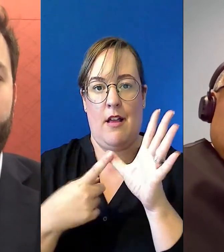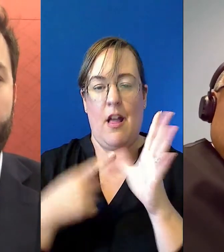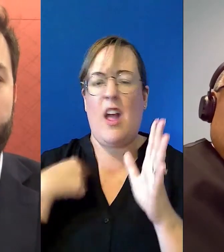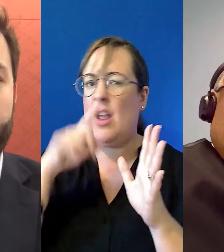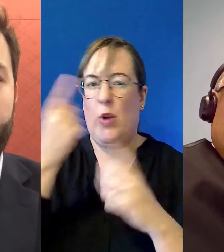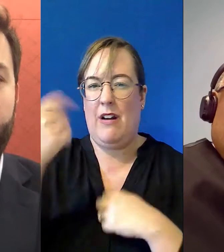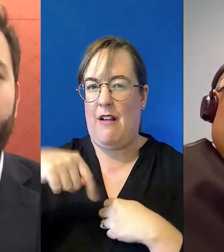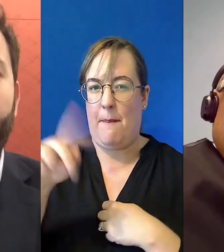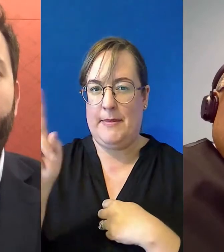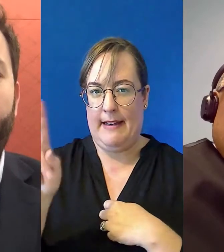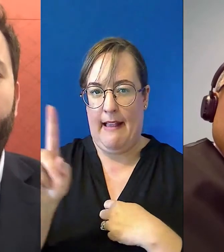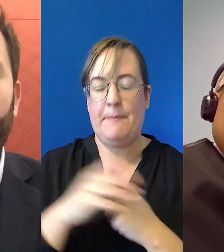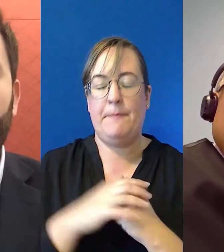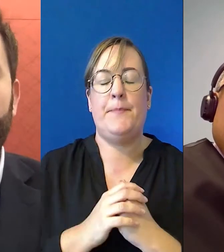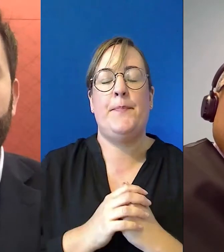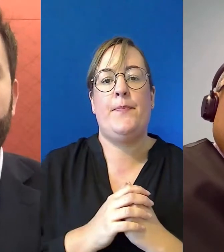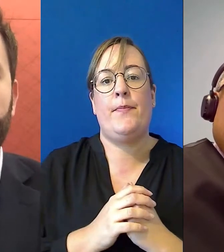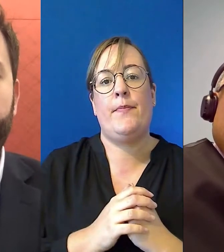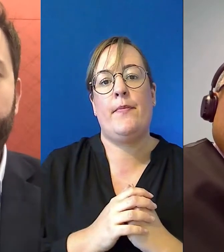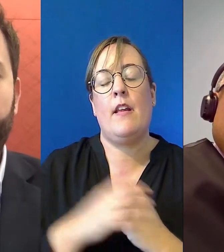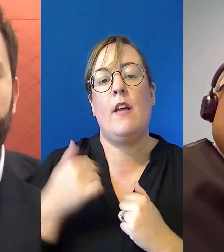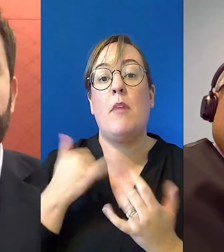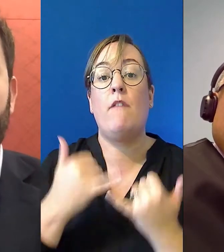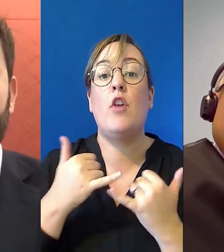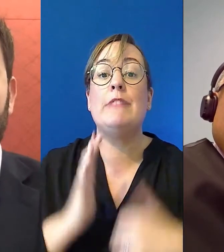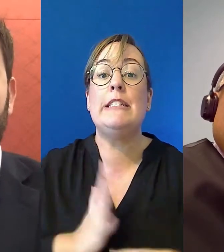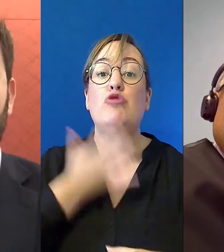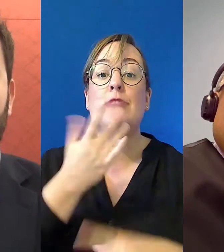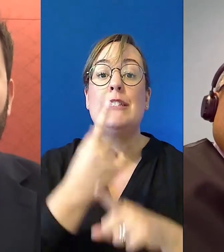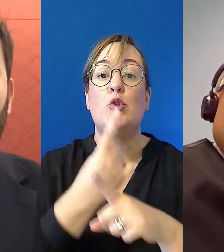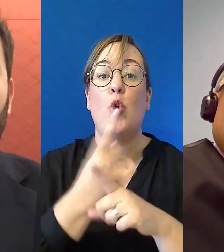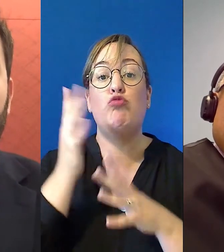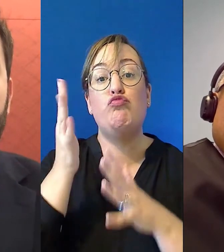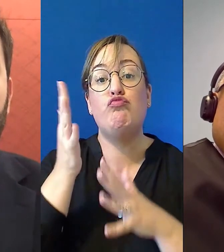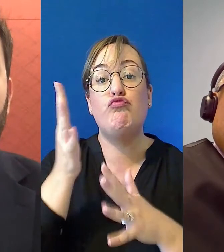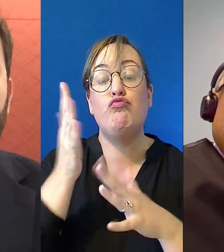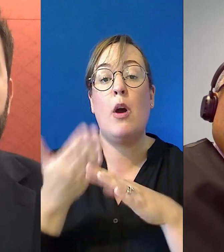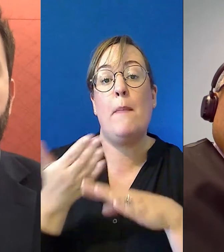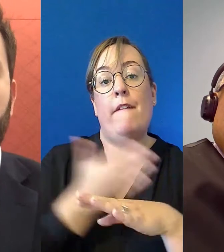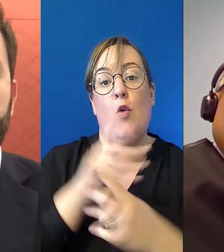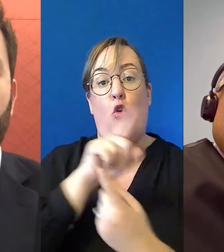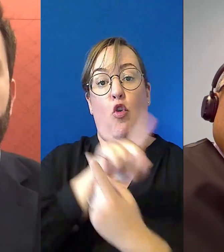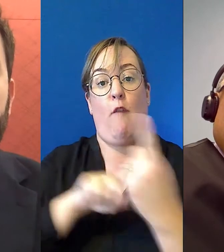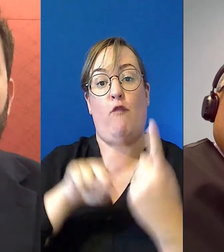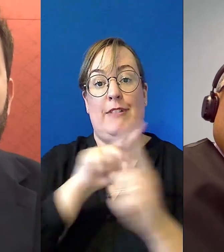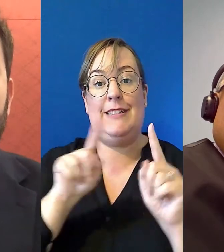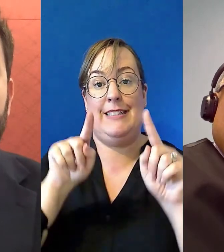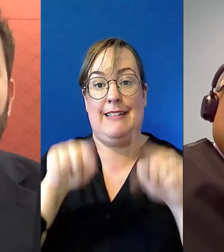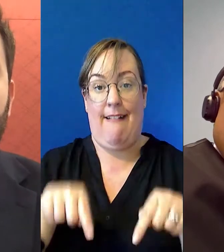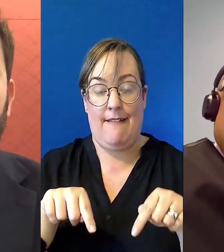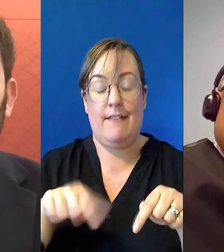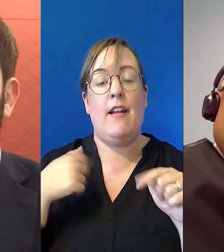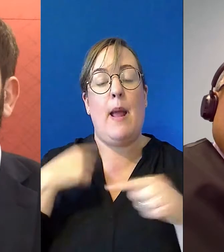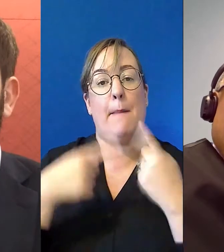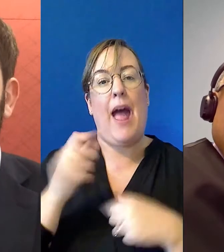today. But we had a very interesting chat a short time before the conference got underway about his